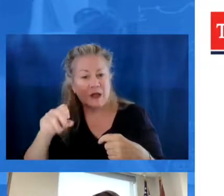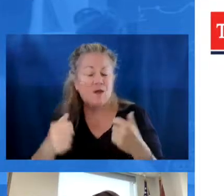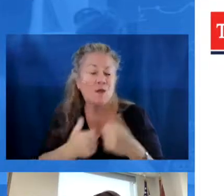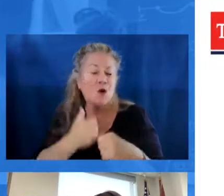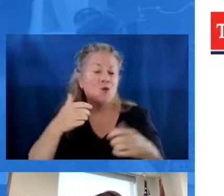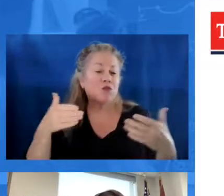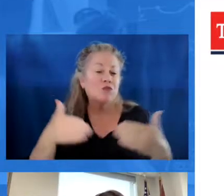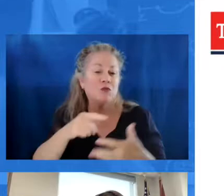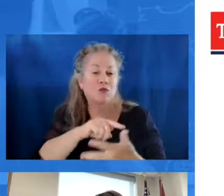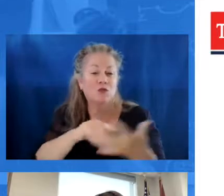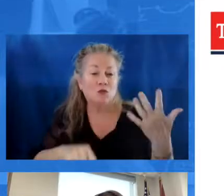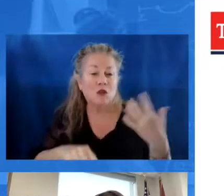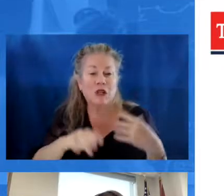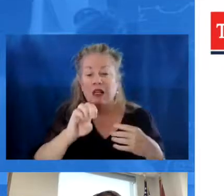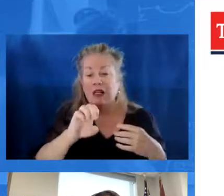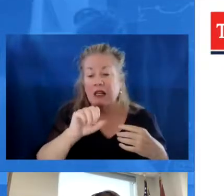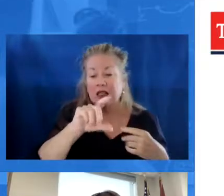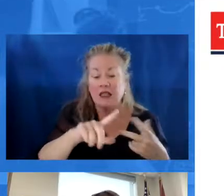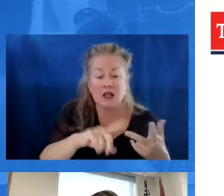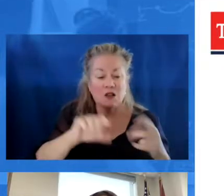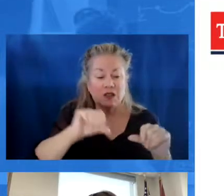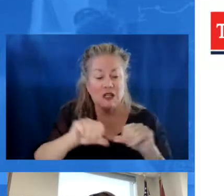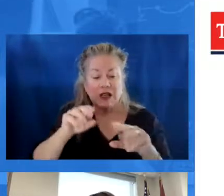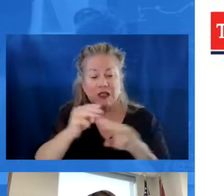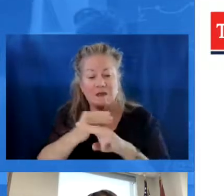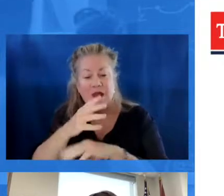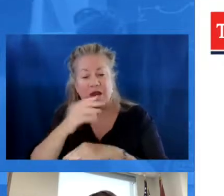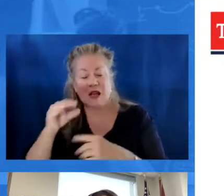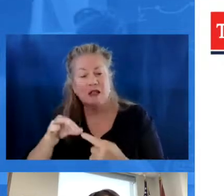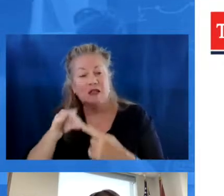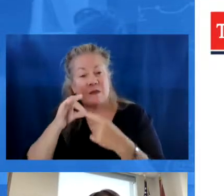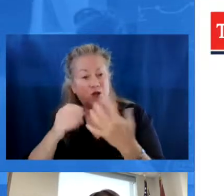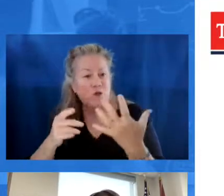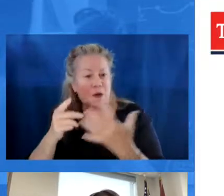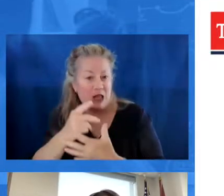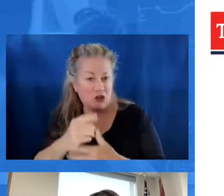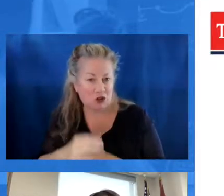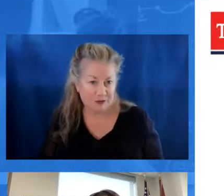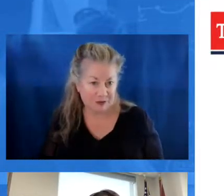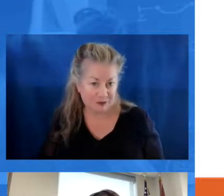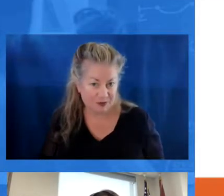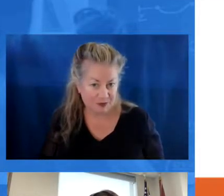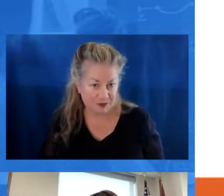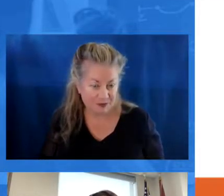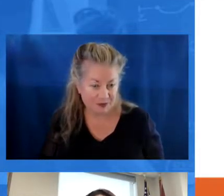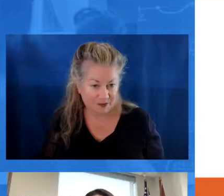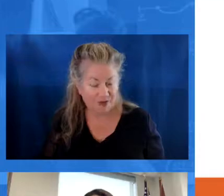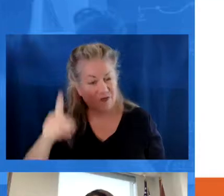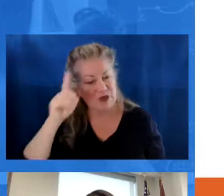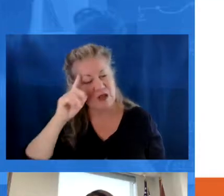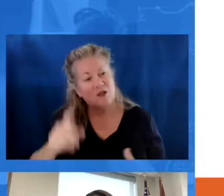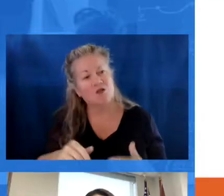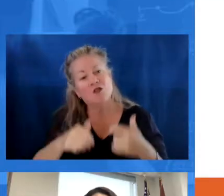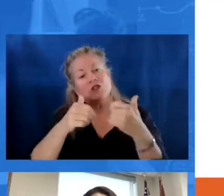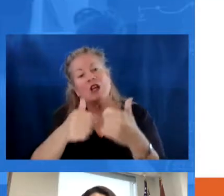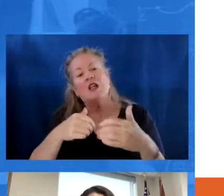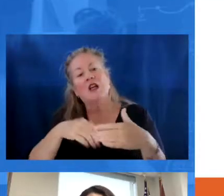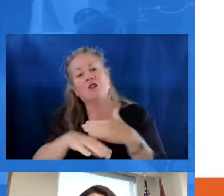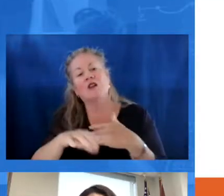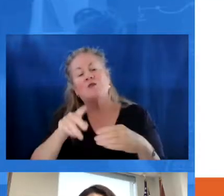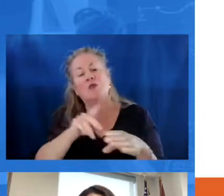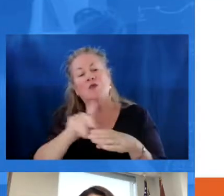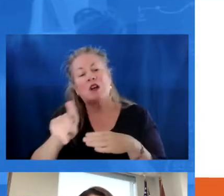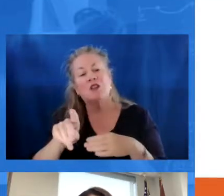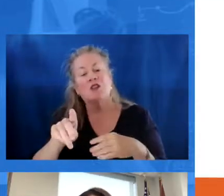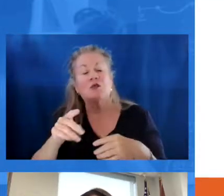that are most affected in Tennessee really include ESL, science, math, and special populations. And when we think about those challenges to